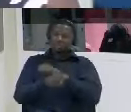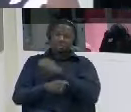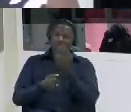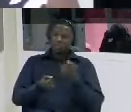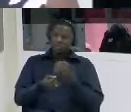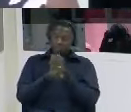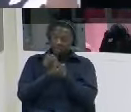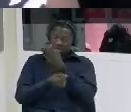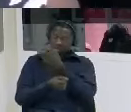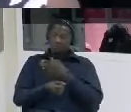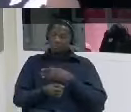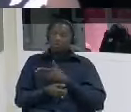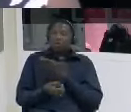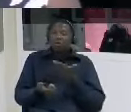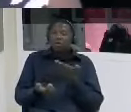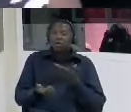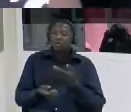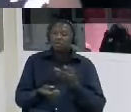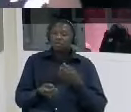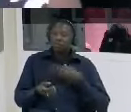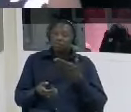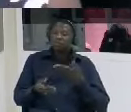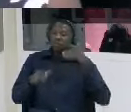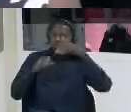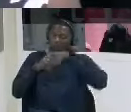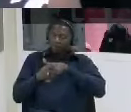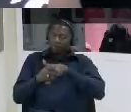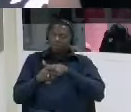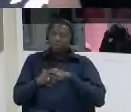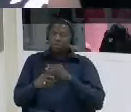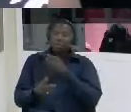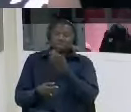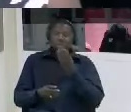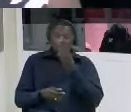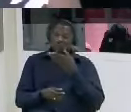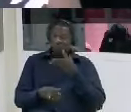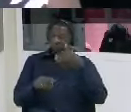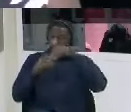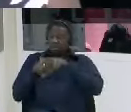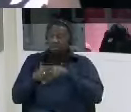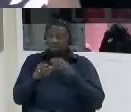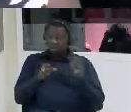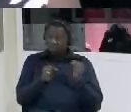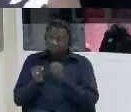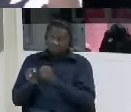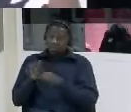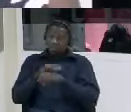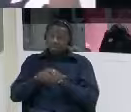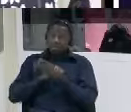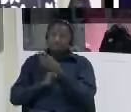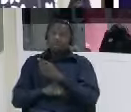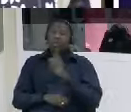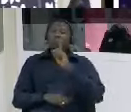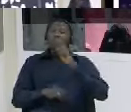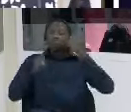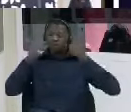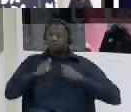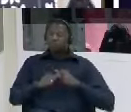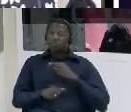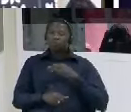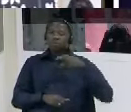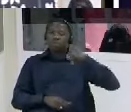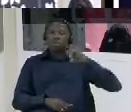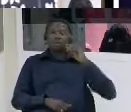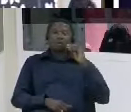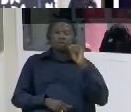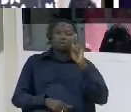being involved in the coup attempt what happened to to Noor Cham do you know